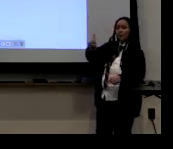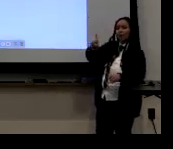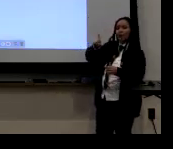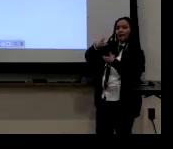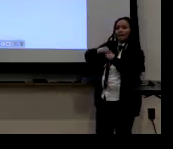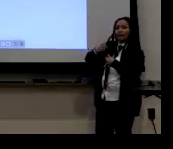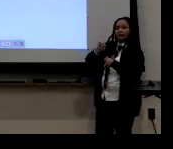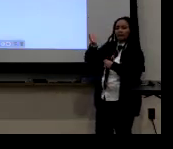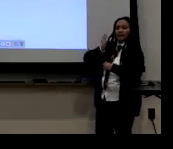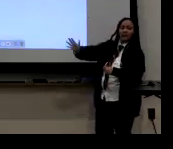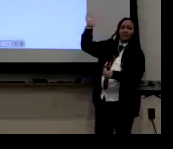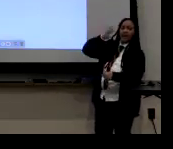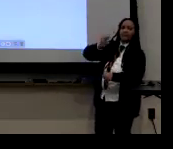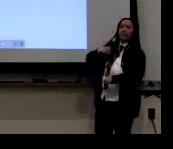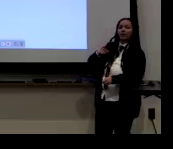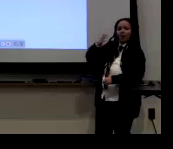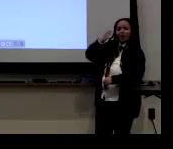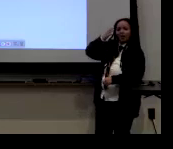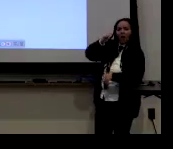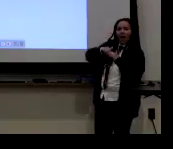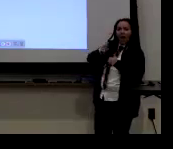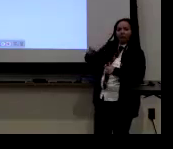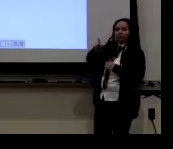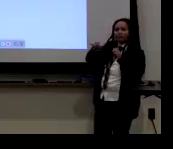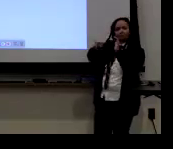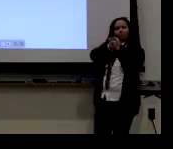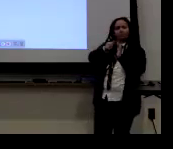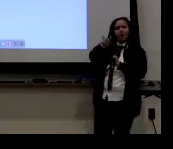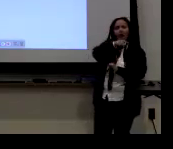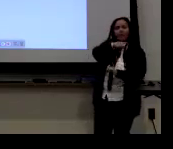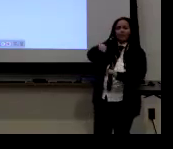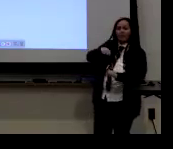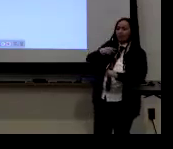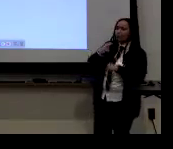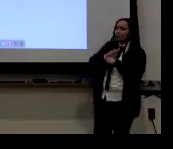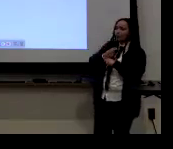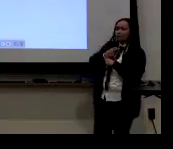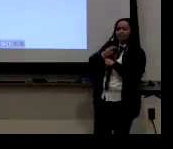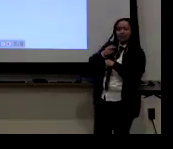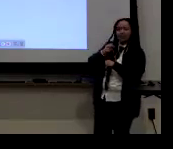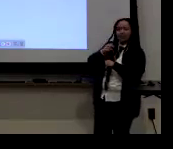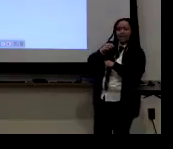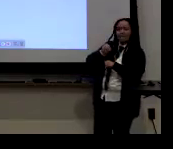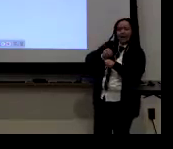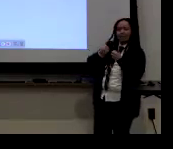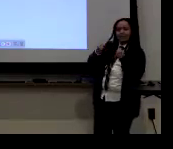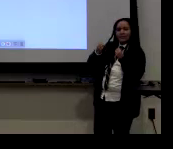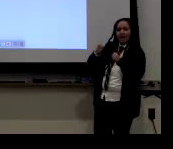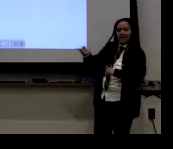So I did ask one of my participants in the past, um, how she identified, um,